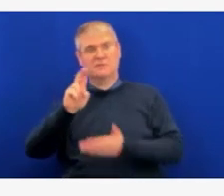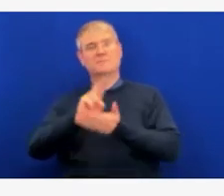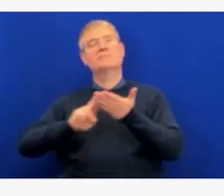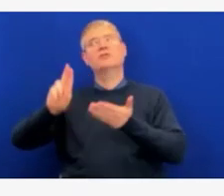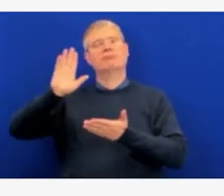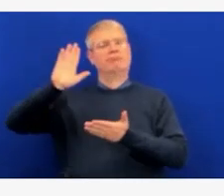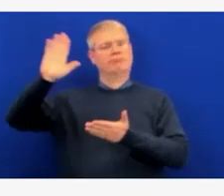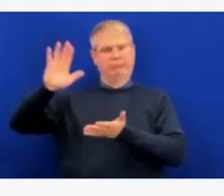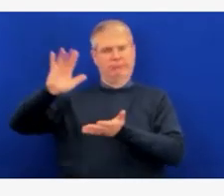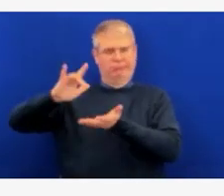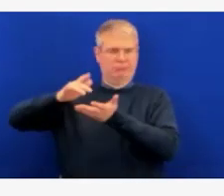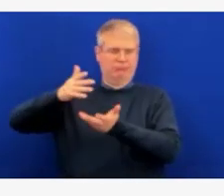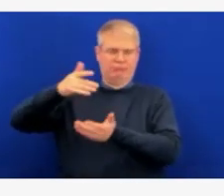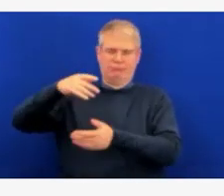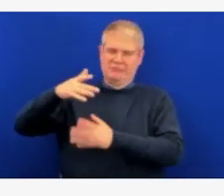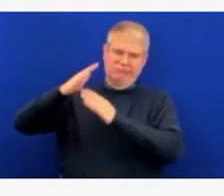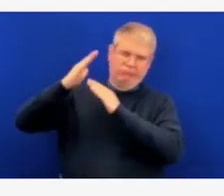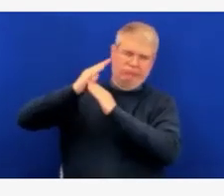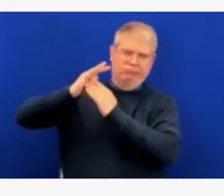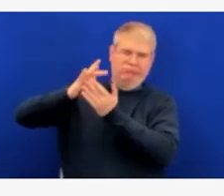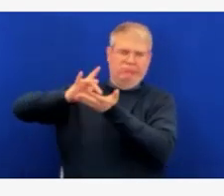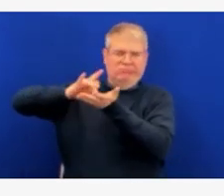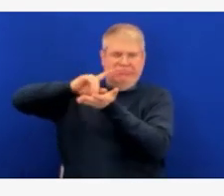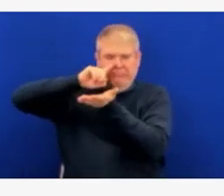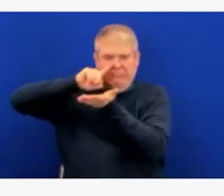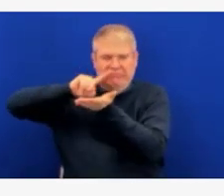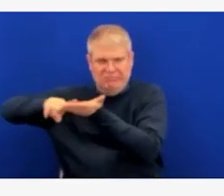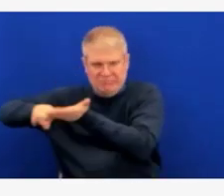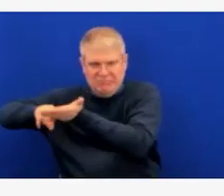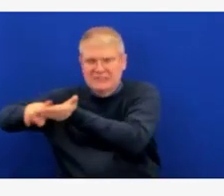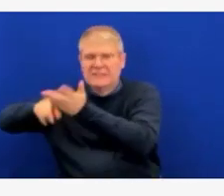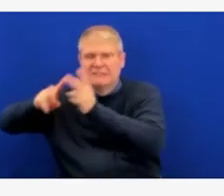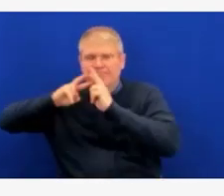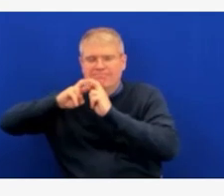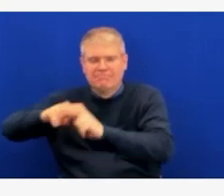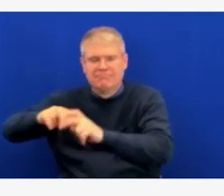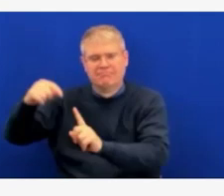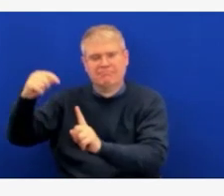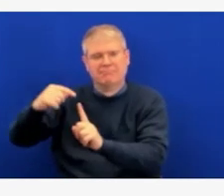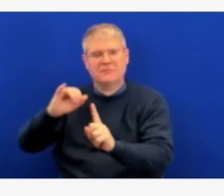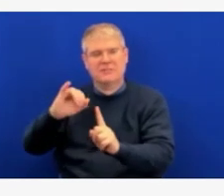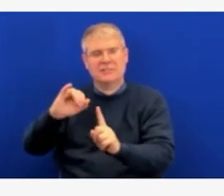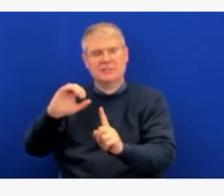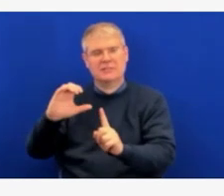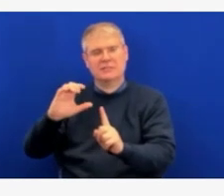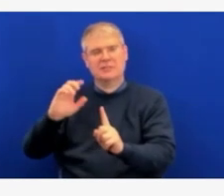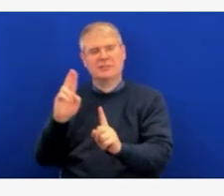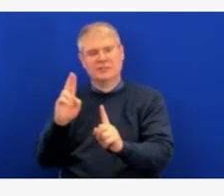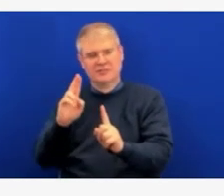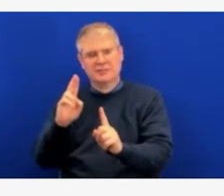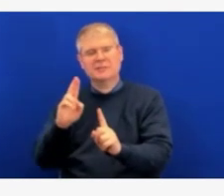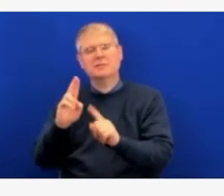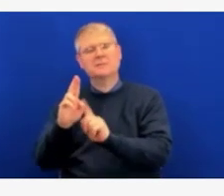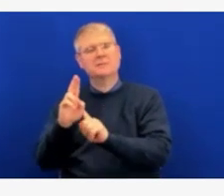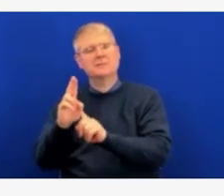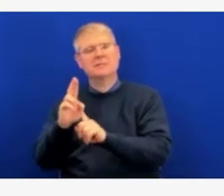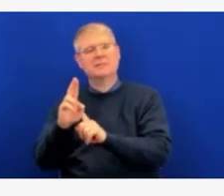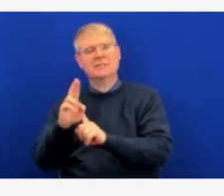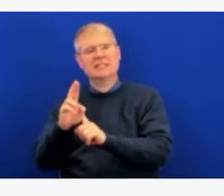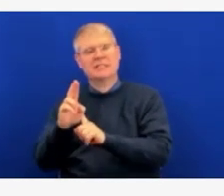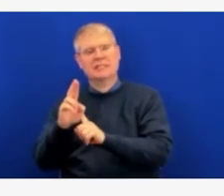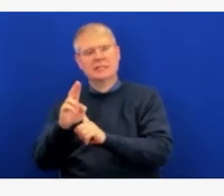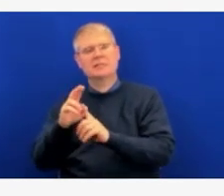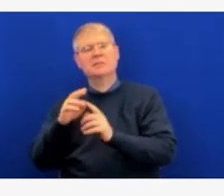beyond COVID patients, we would be seeking any additional information on the use of crisis standards so far, as well as